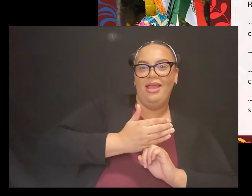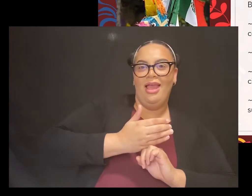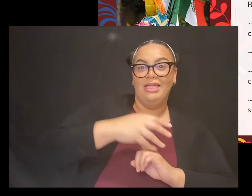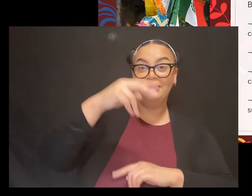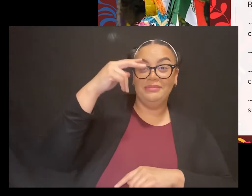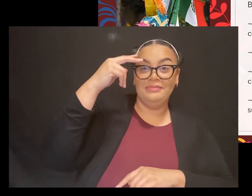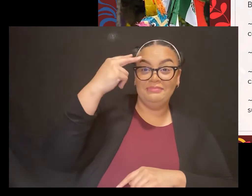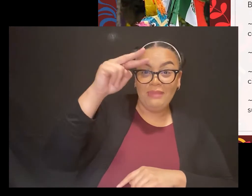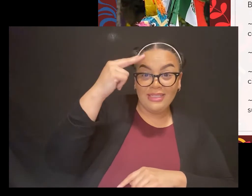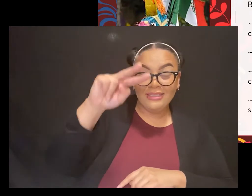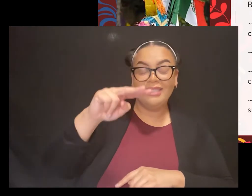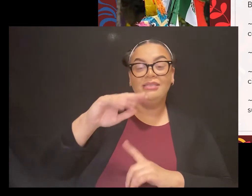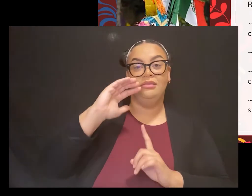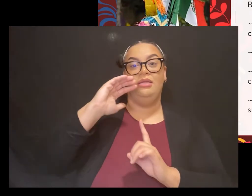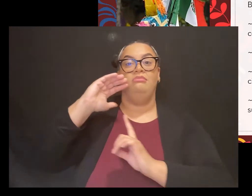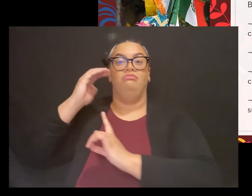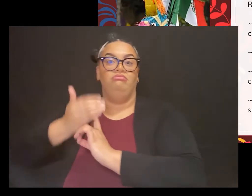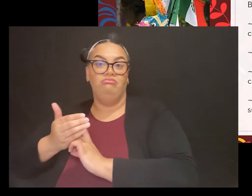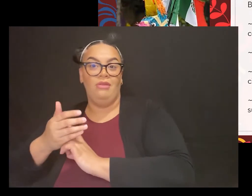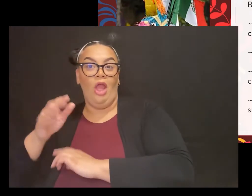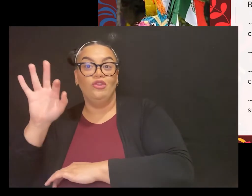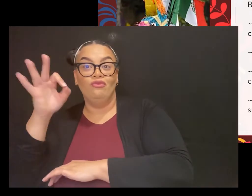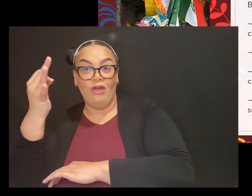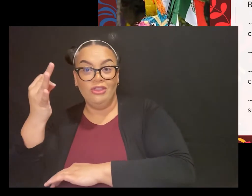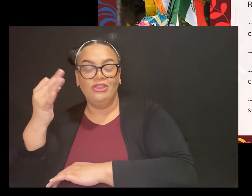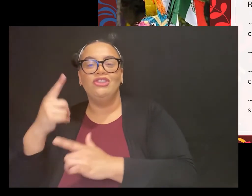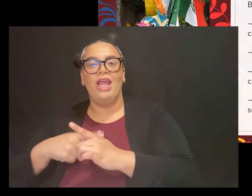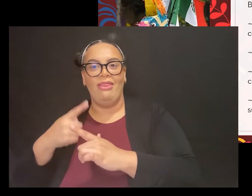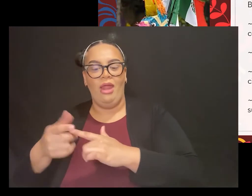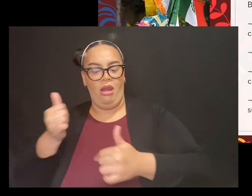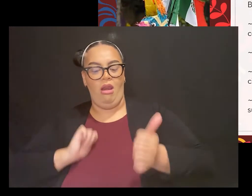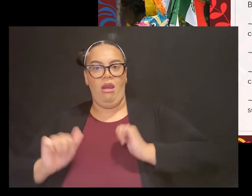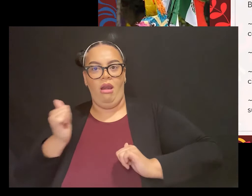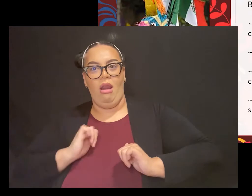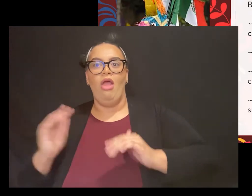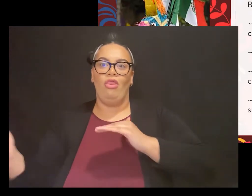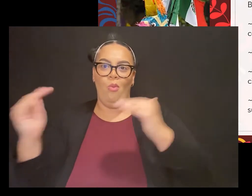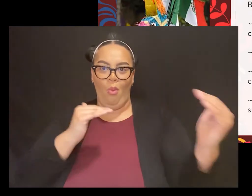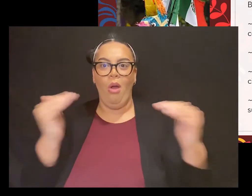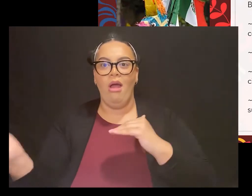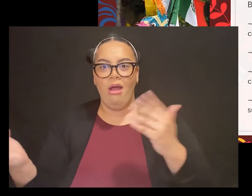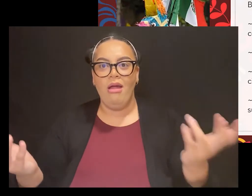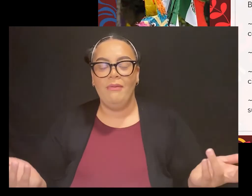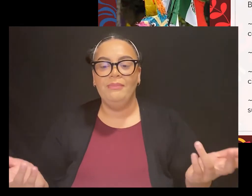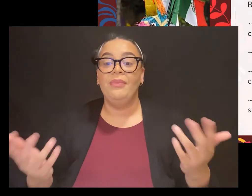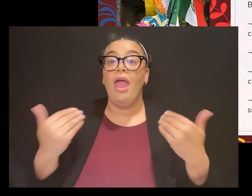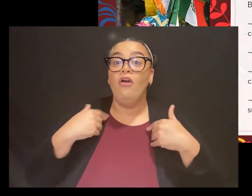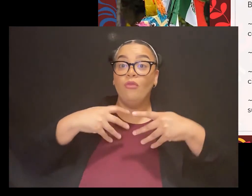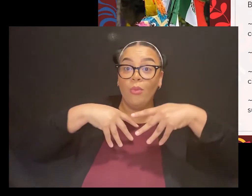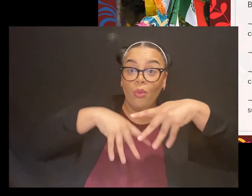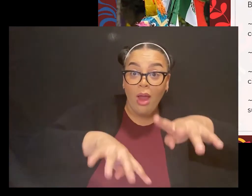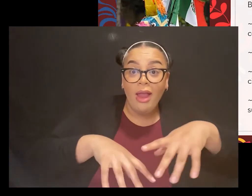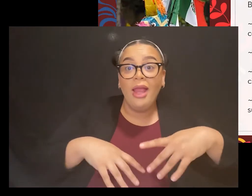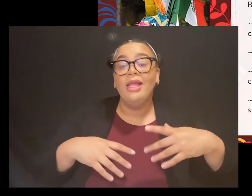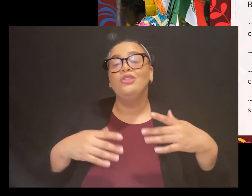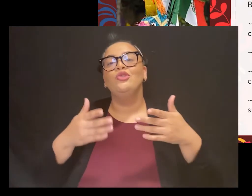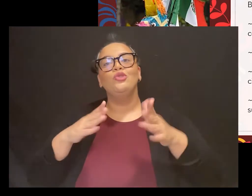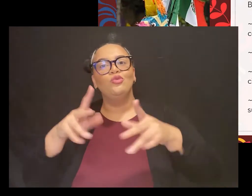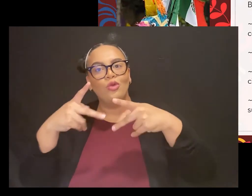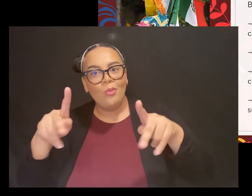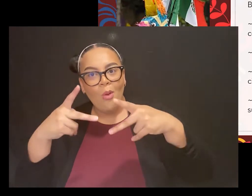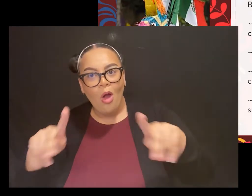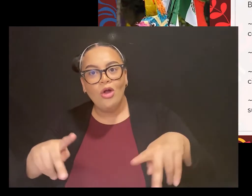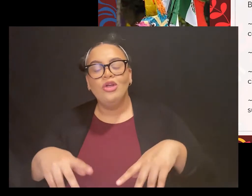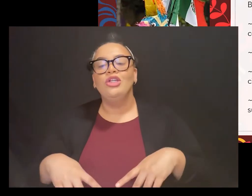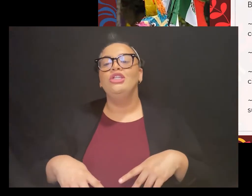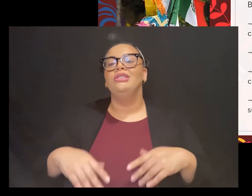reenact the Battle of Puebla. There are parades and street parties, there's commemorations, music, dance,